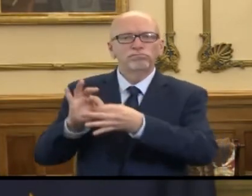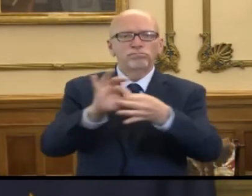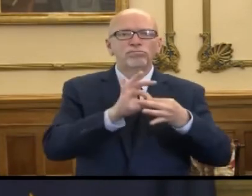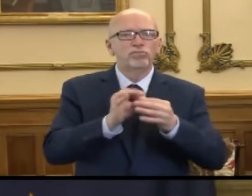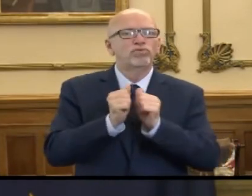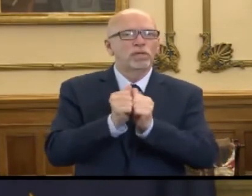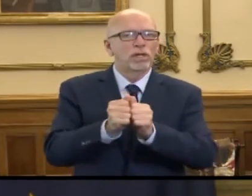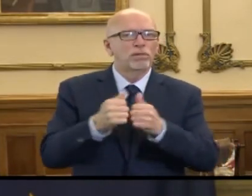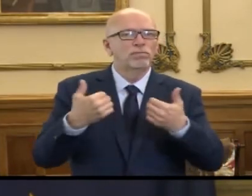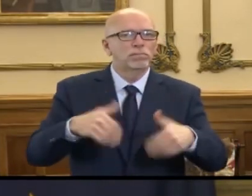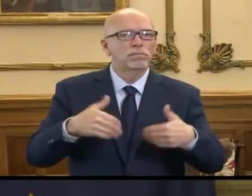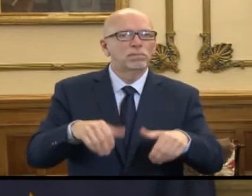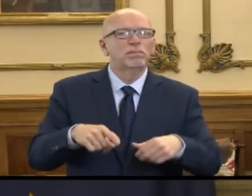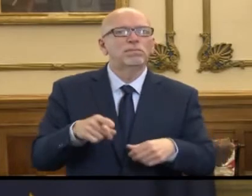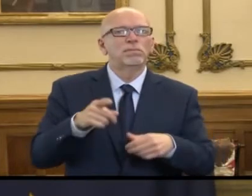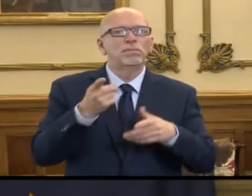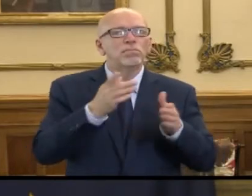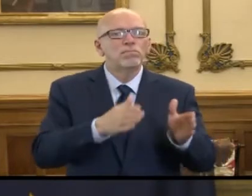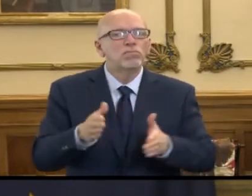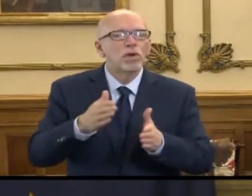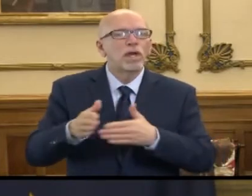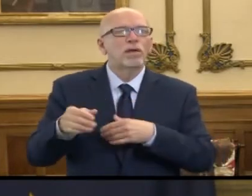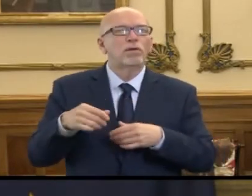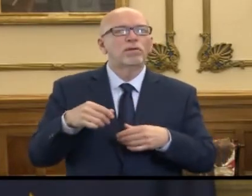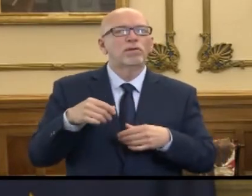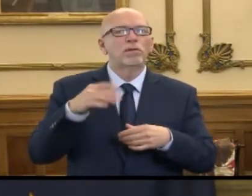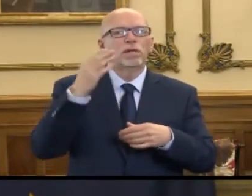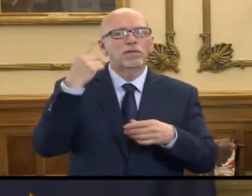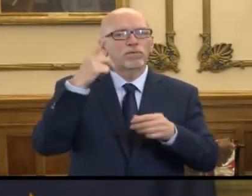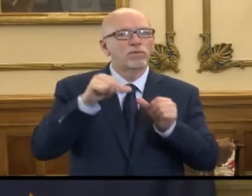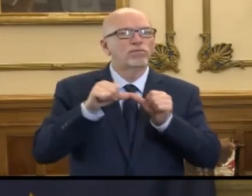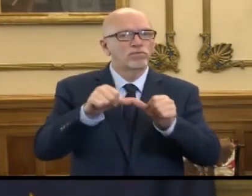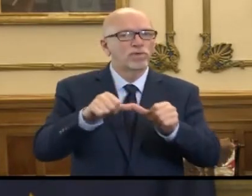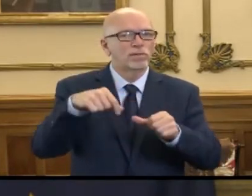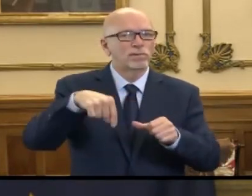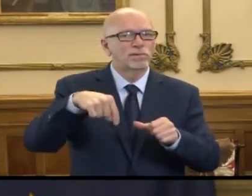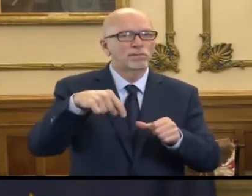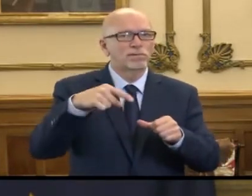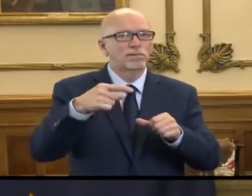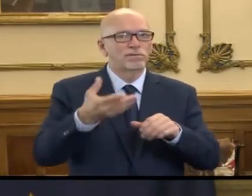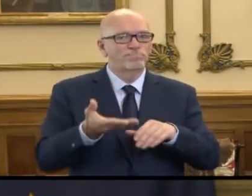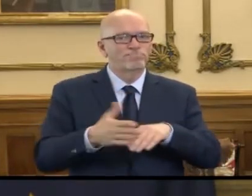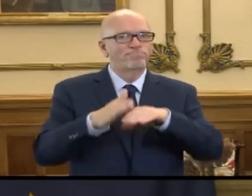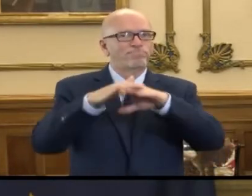in preparation and now throughout the duration of this uptick.